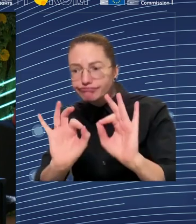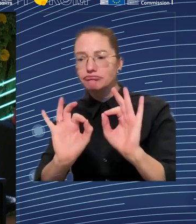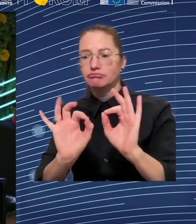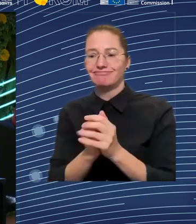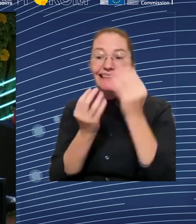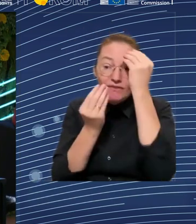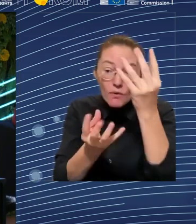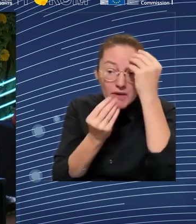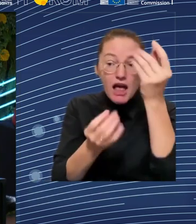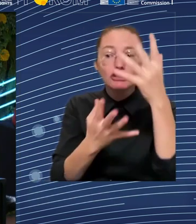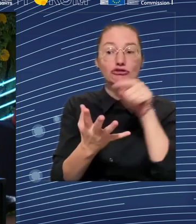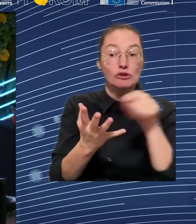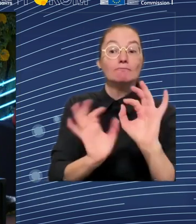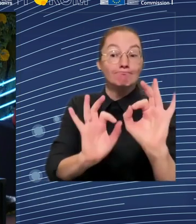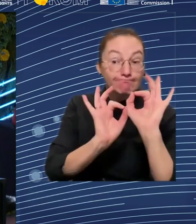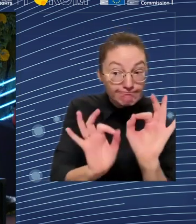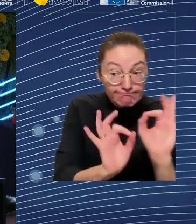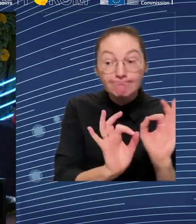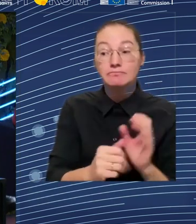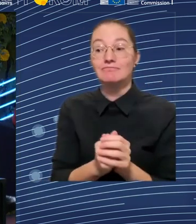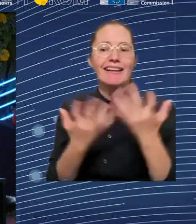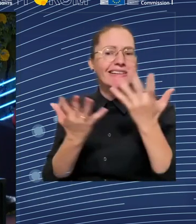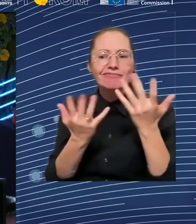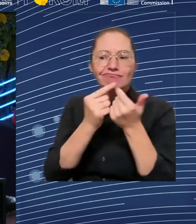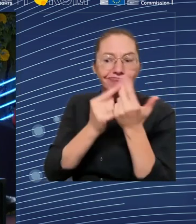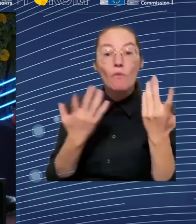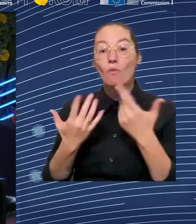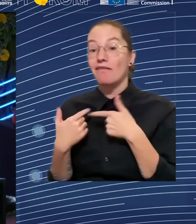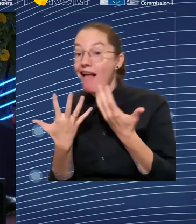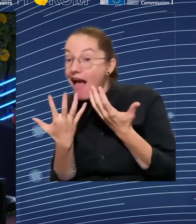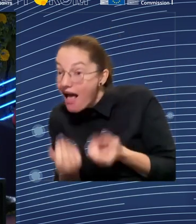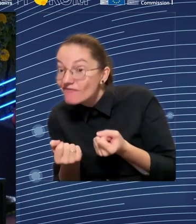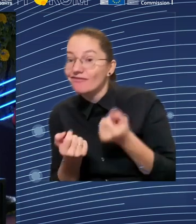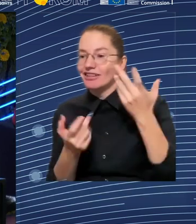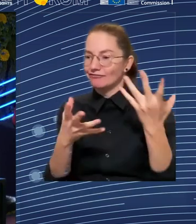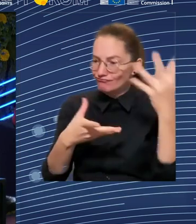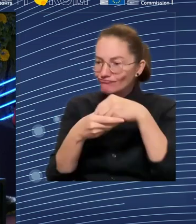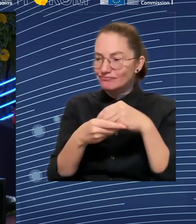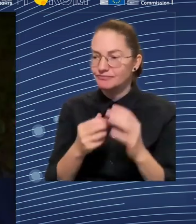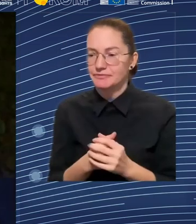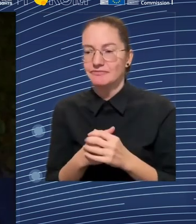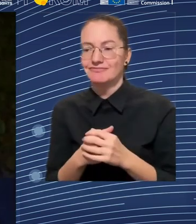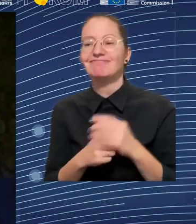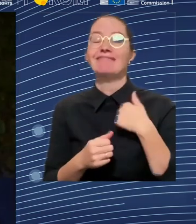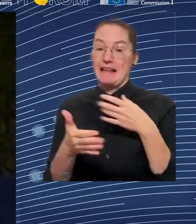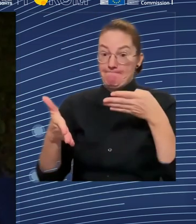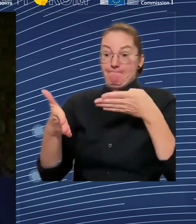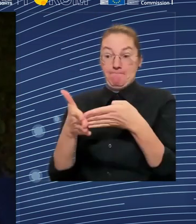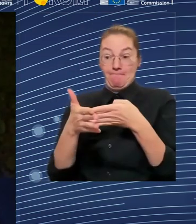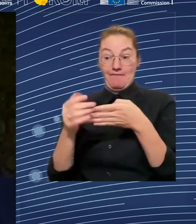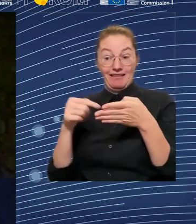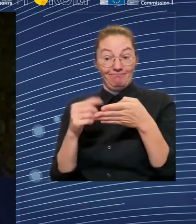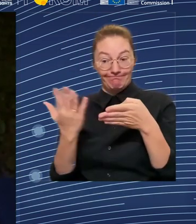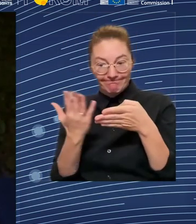therefore, these have to be people very well prepared. And that's something that we haven't talked that much. But I think it's really important.